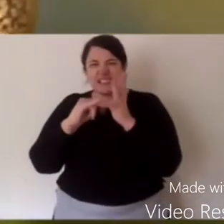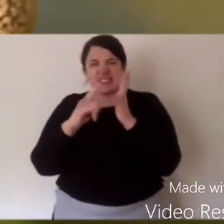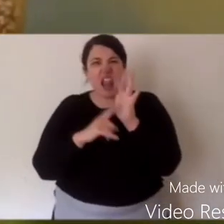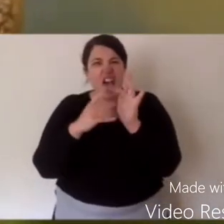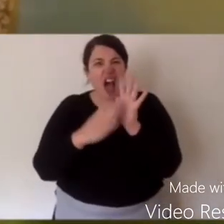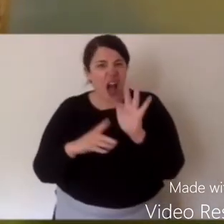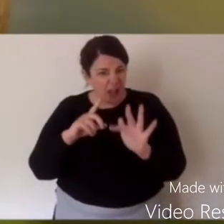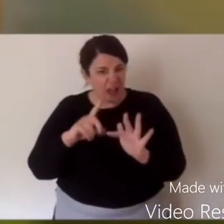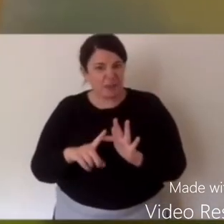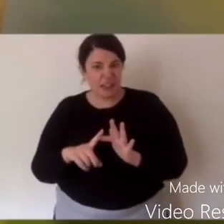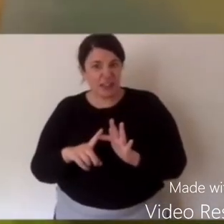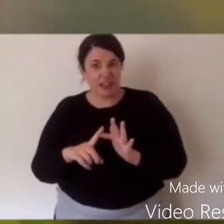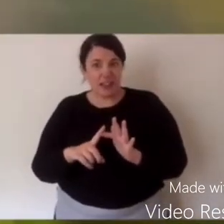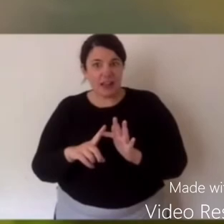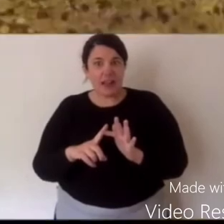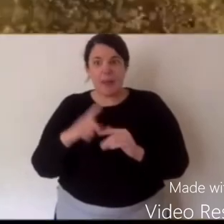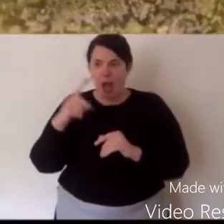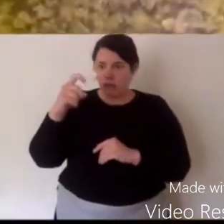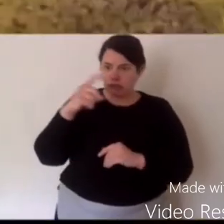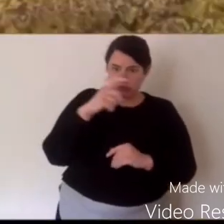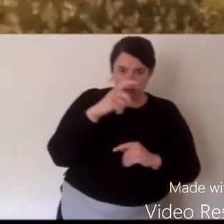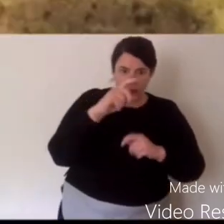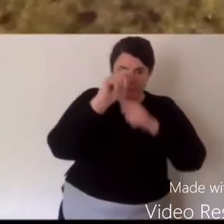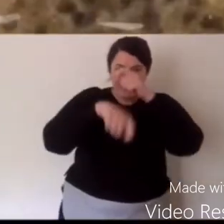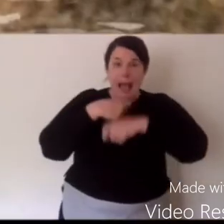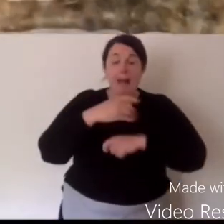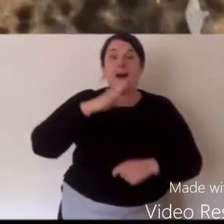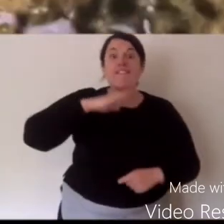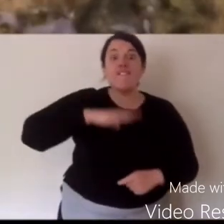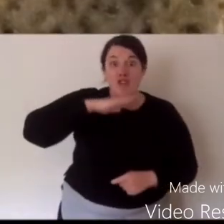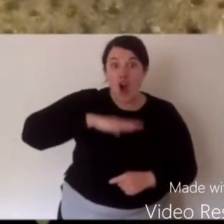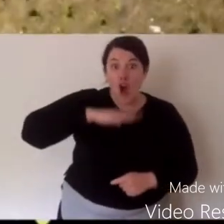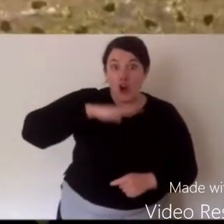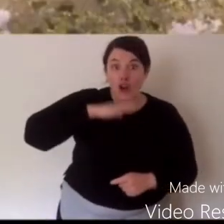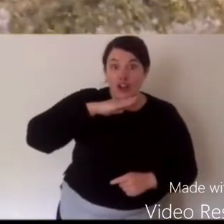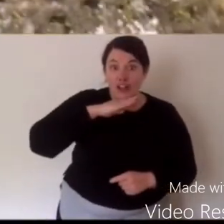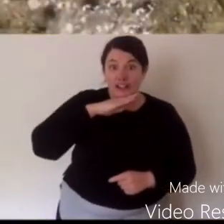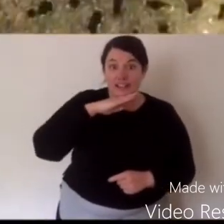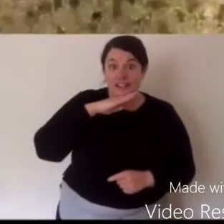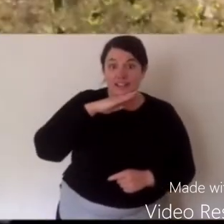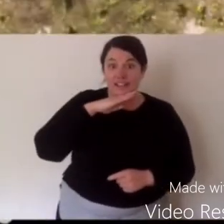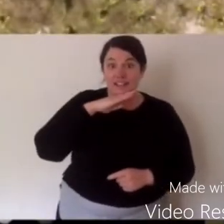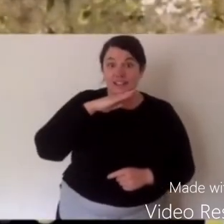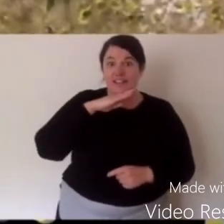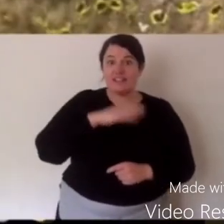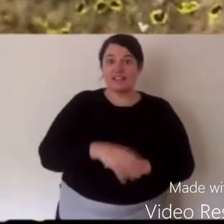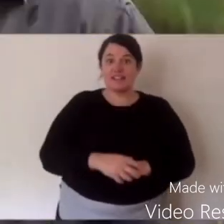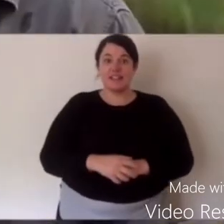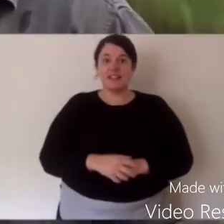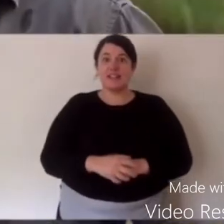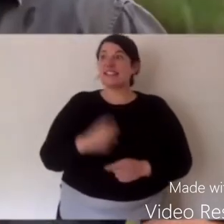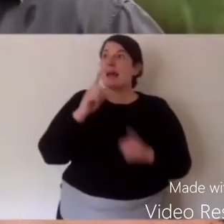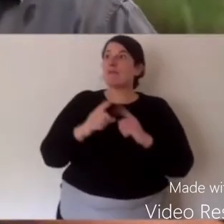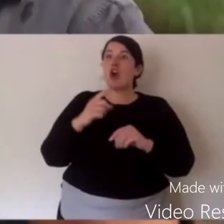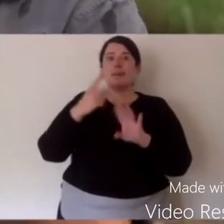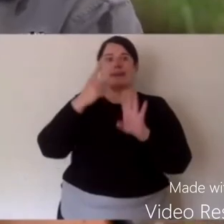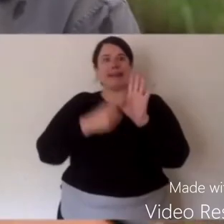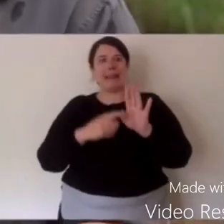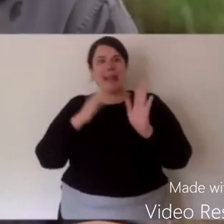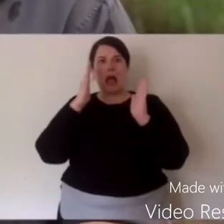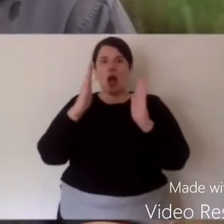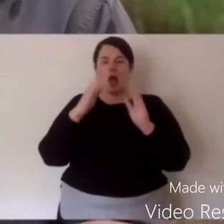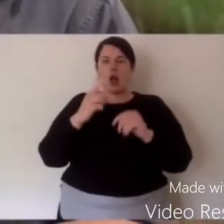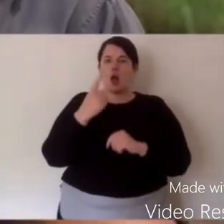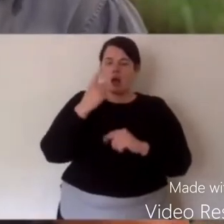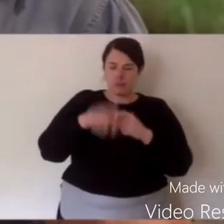But the next thing that happens is, they start to turn into a frog. Some, just that happens by the time